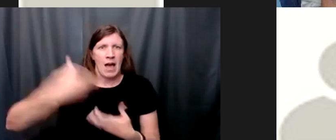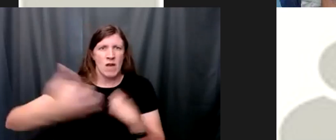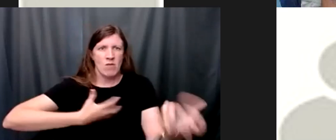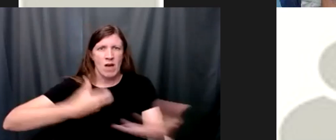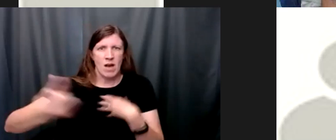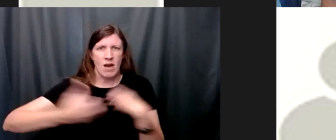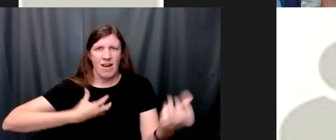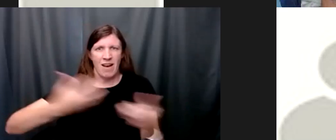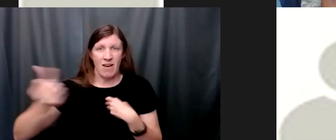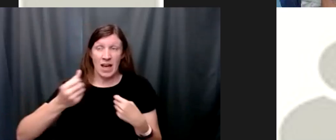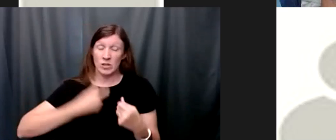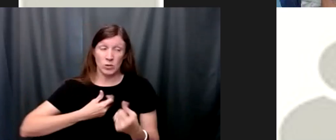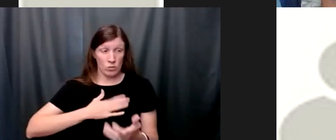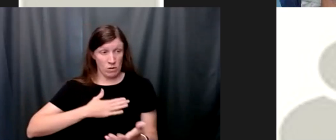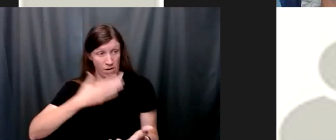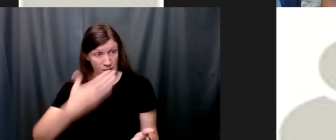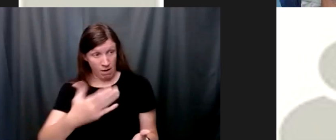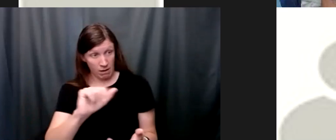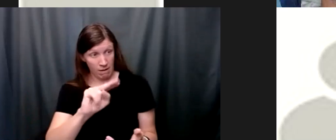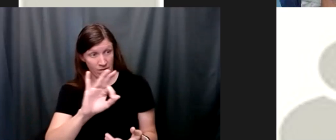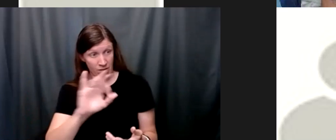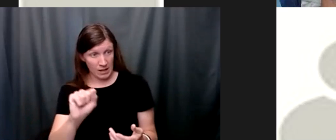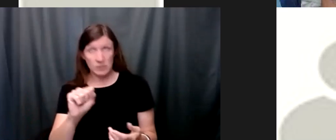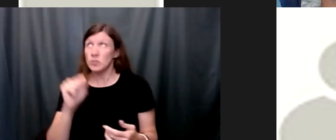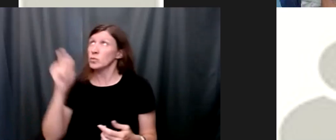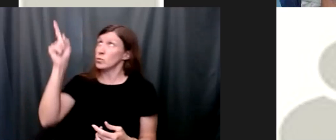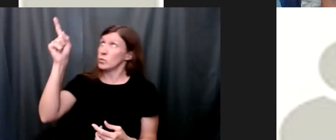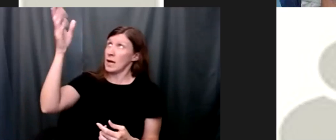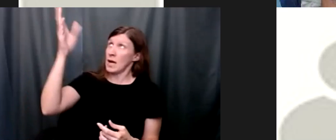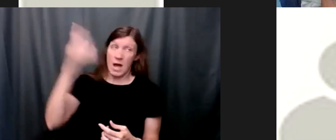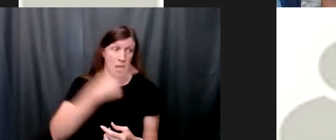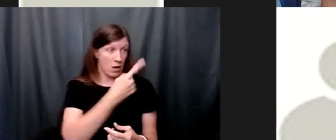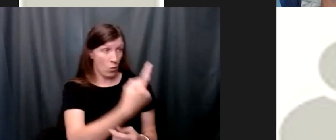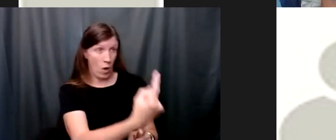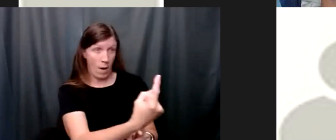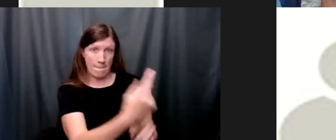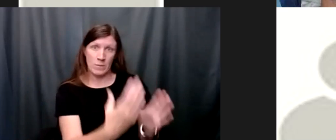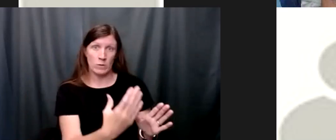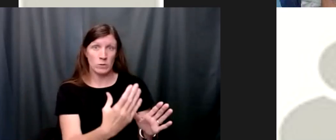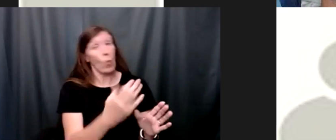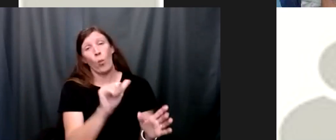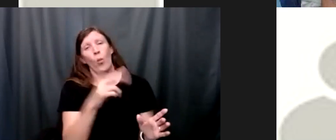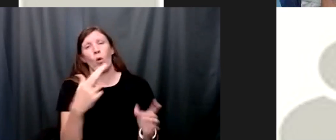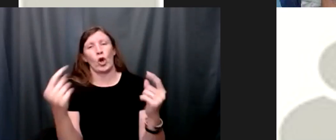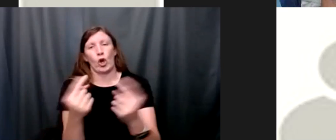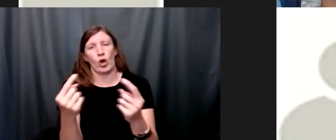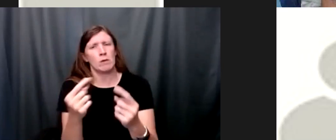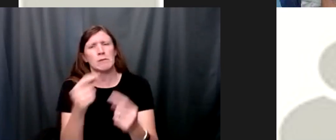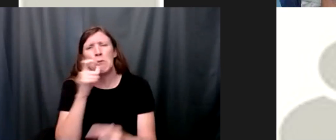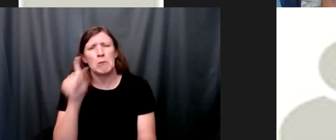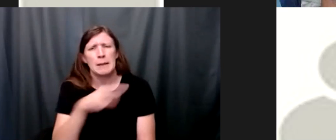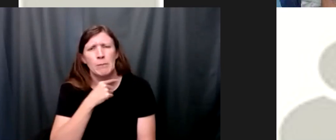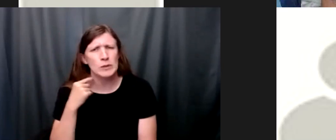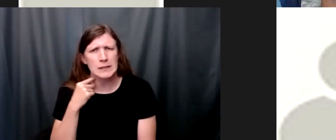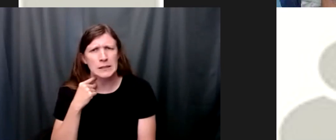to god and confess to one other person or even confess to the person that you've hurt you don't need a priest you just need a